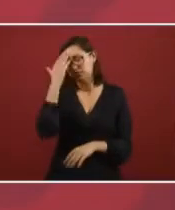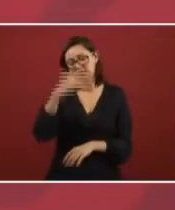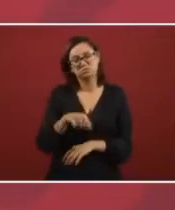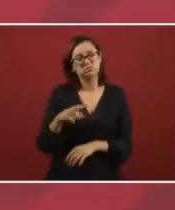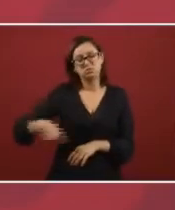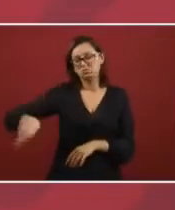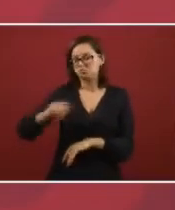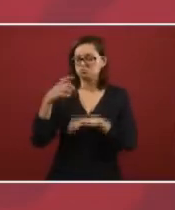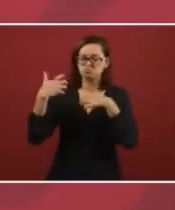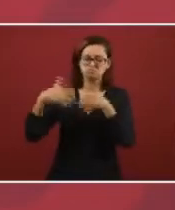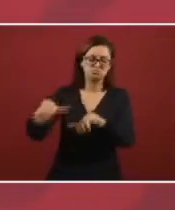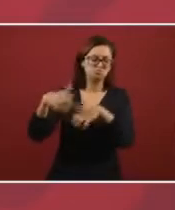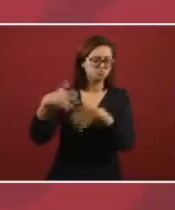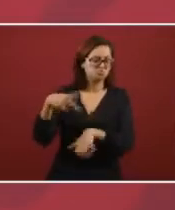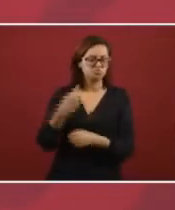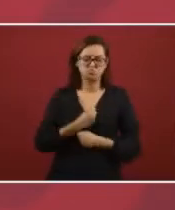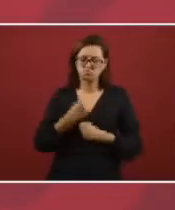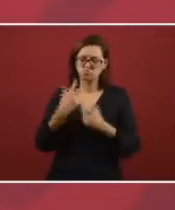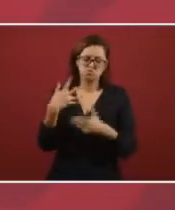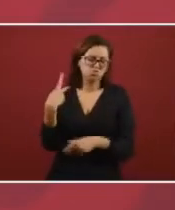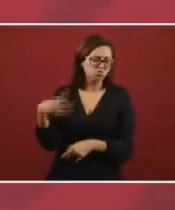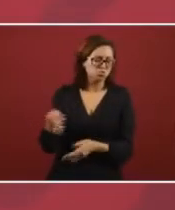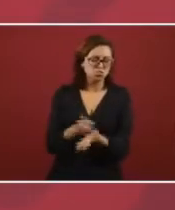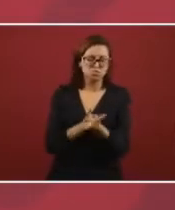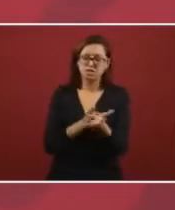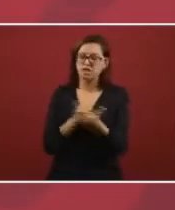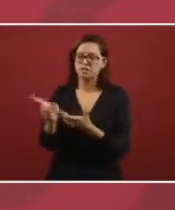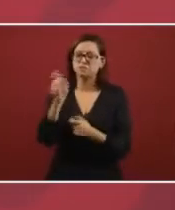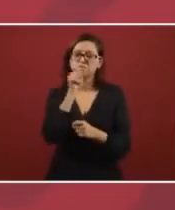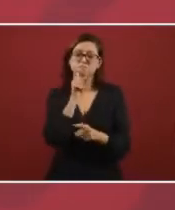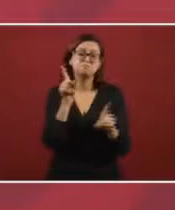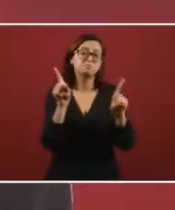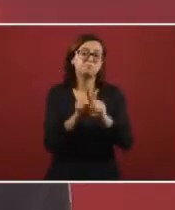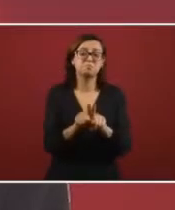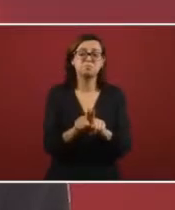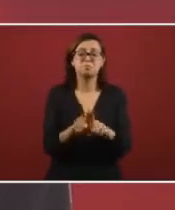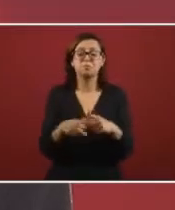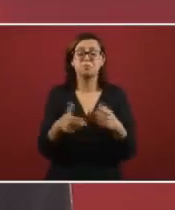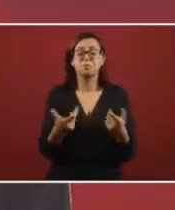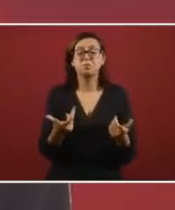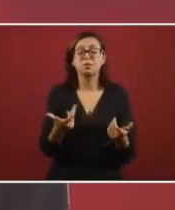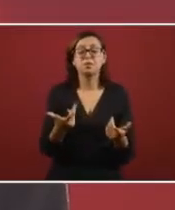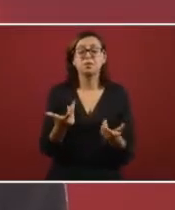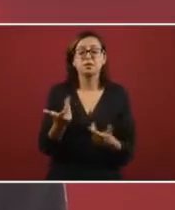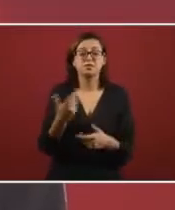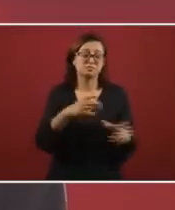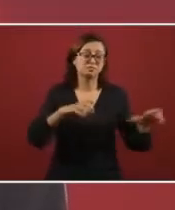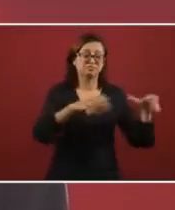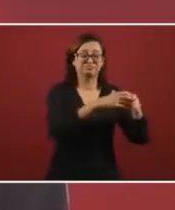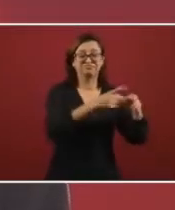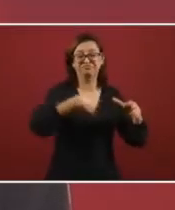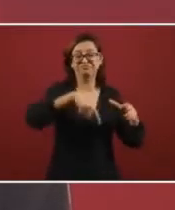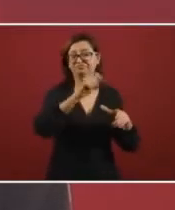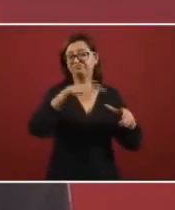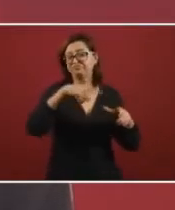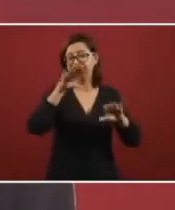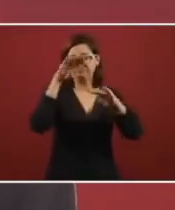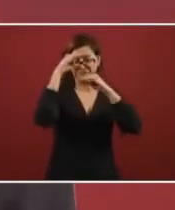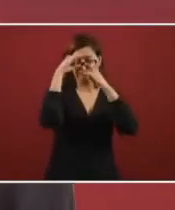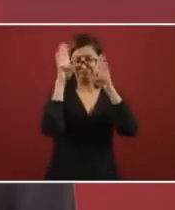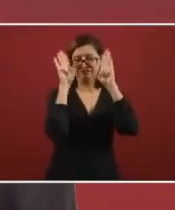That's her right to manifest. Yes, that bothers a lot, the conservatives.